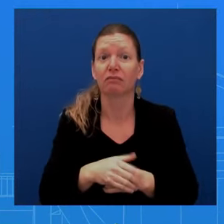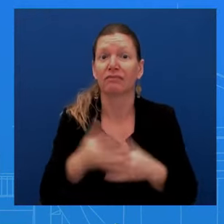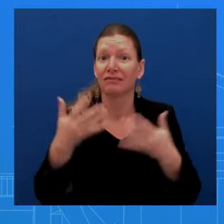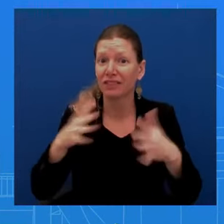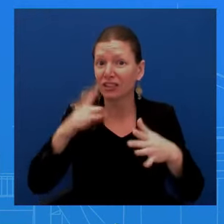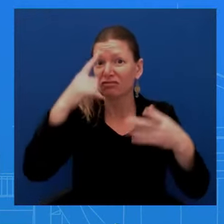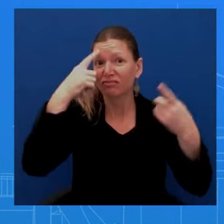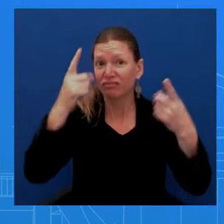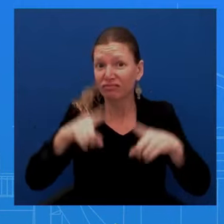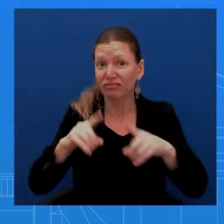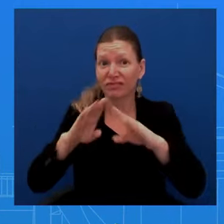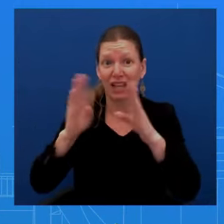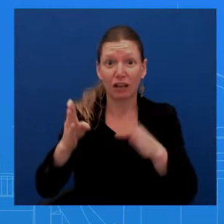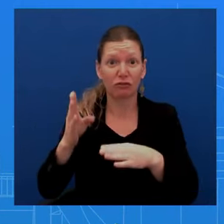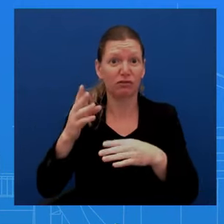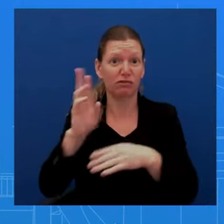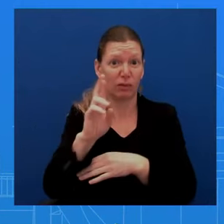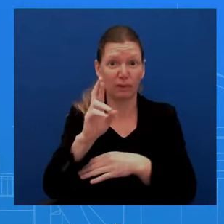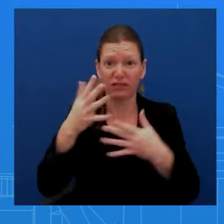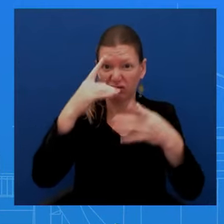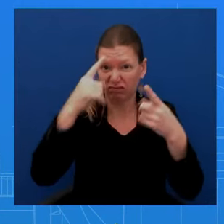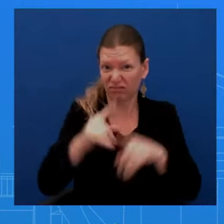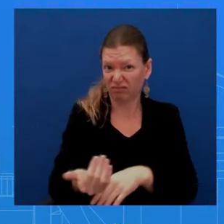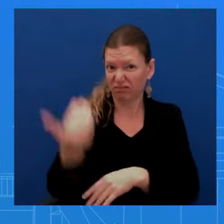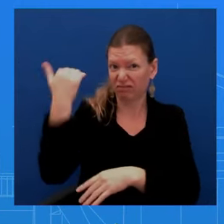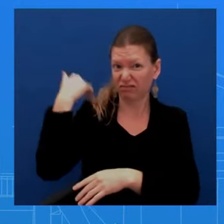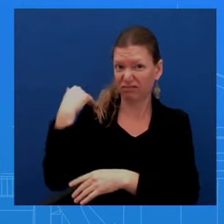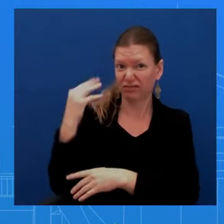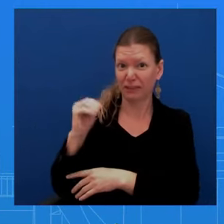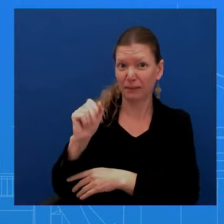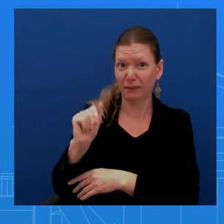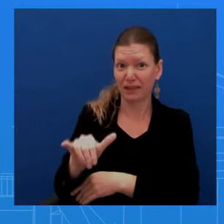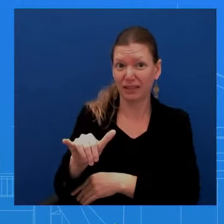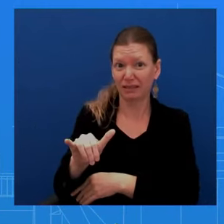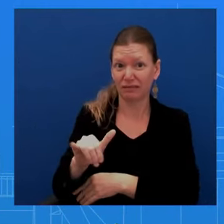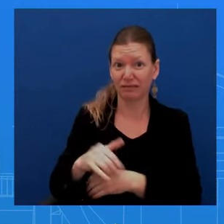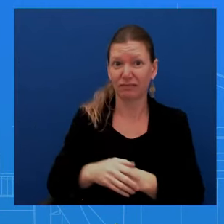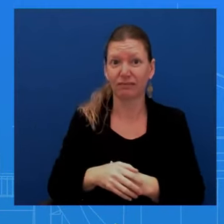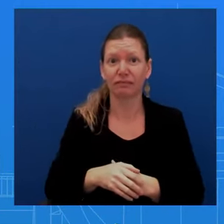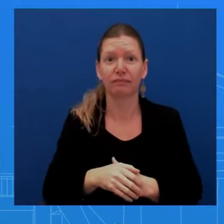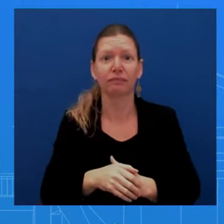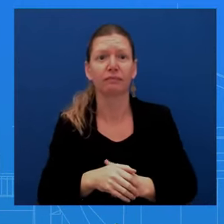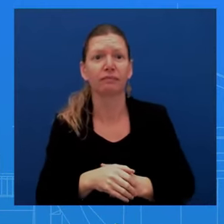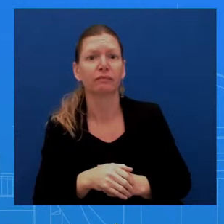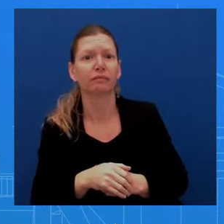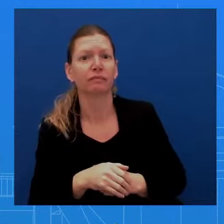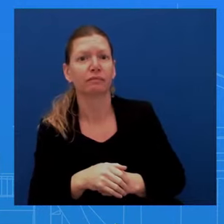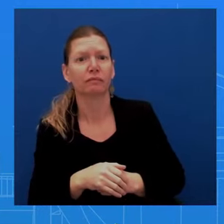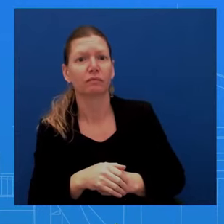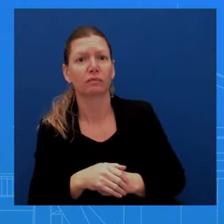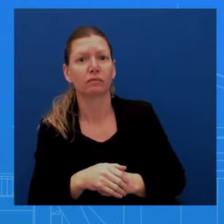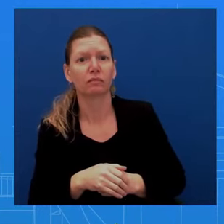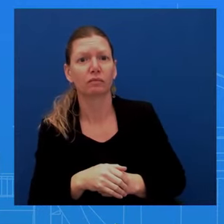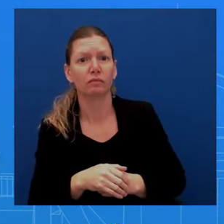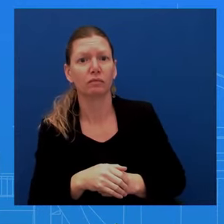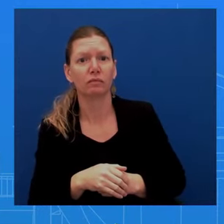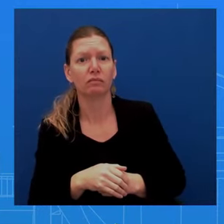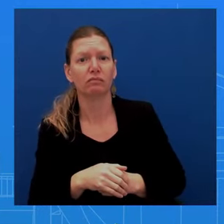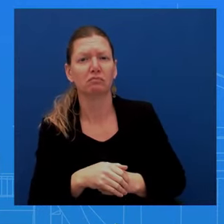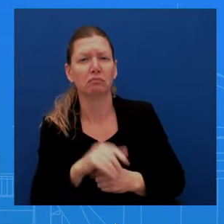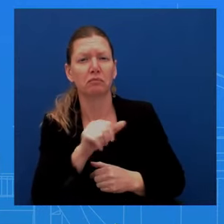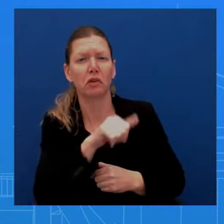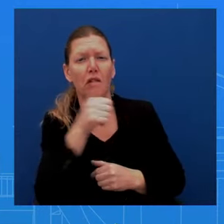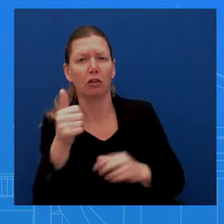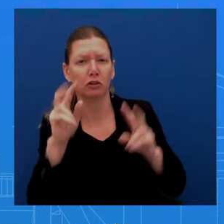reaffirmed, he reaffirmed it on Sunday. And on another topic, um, this week alone, President Biden has had three of his judicial nominees withdraw